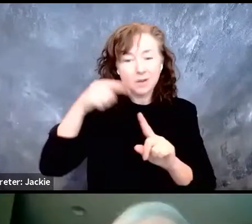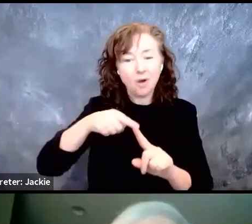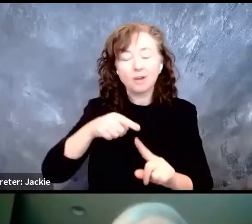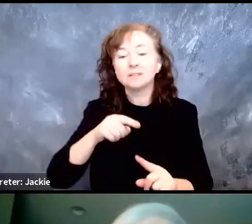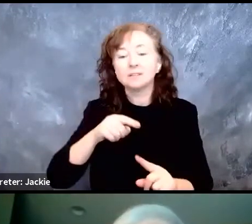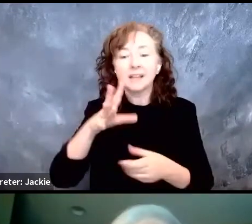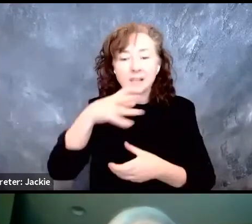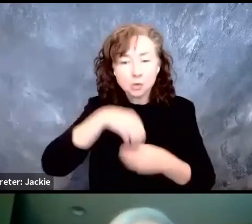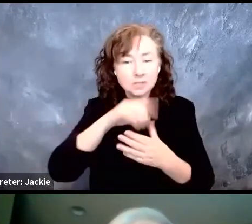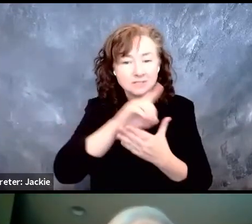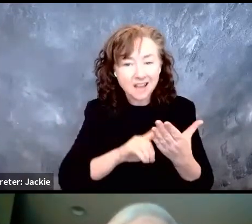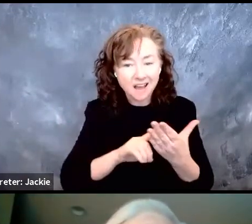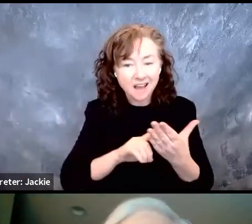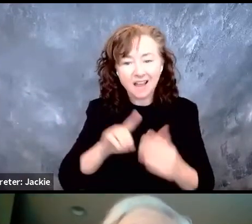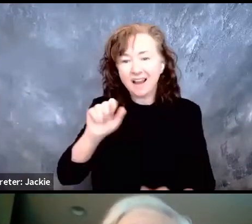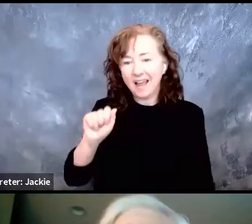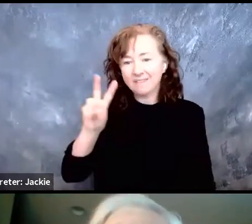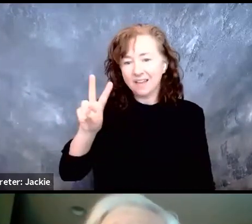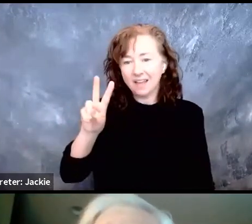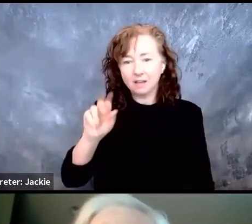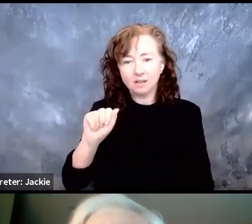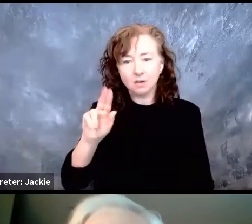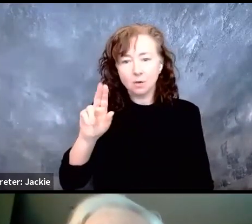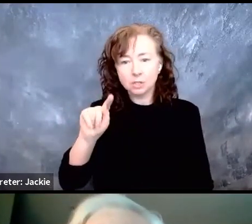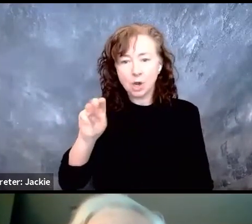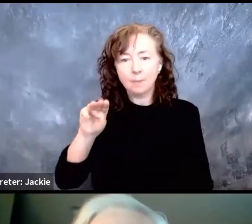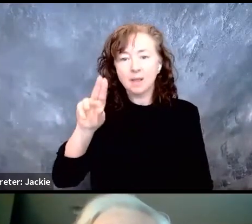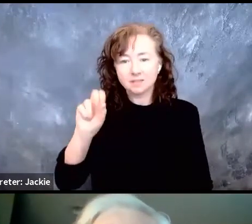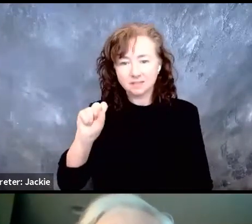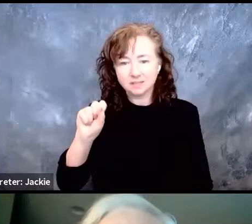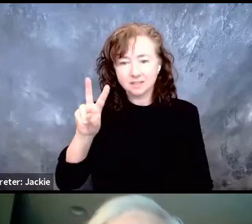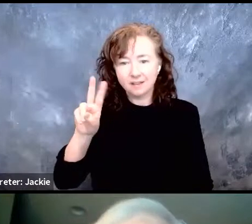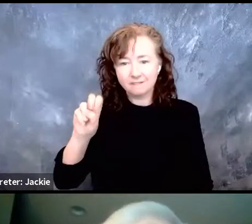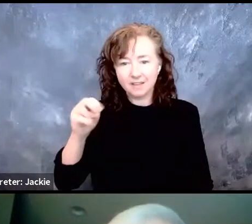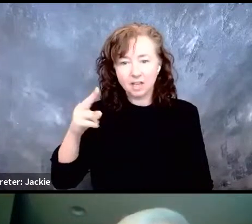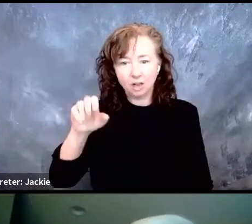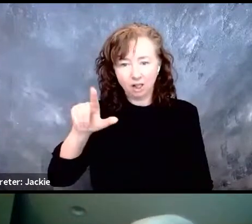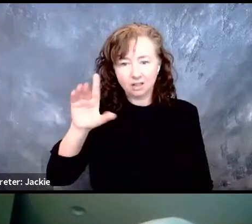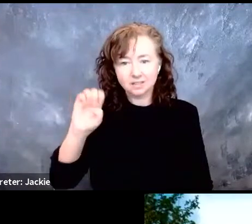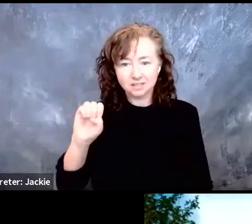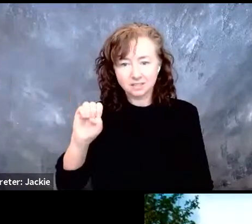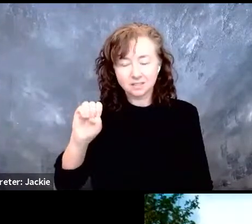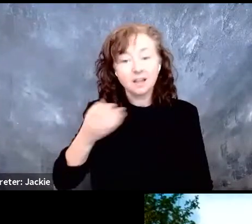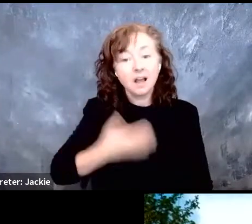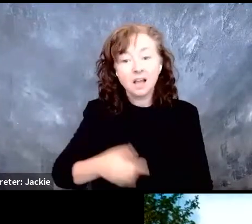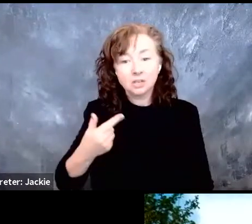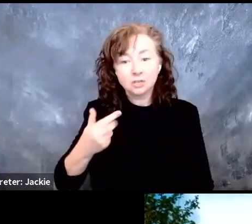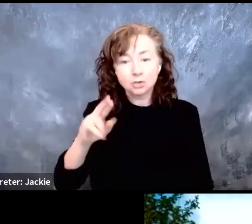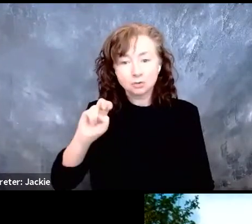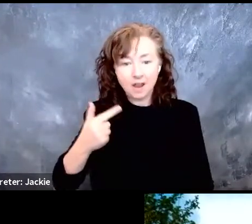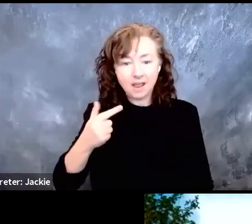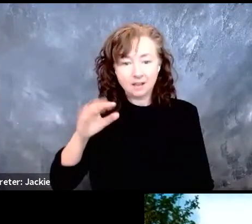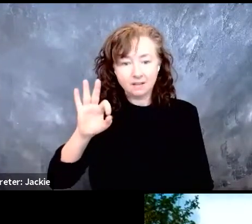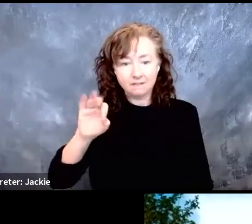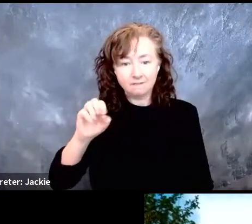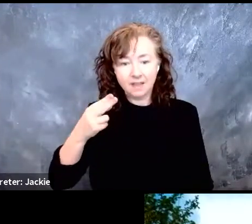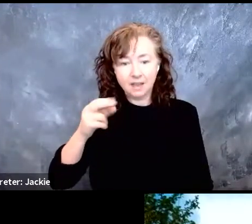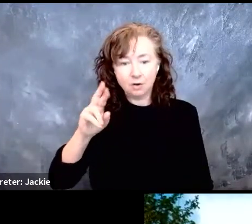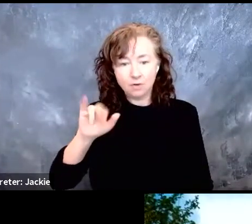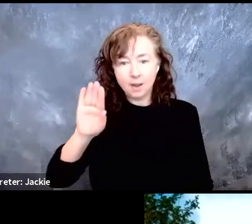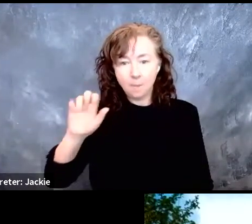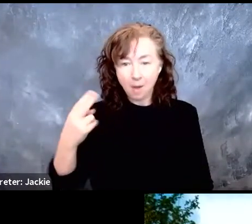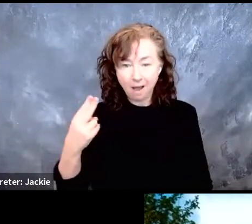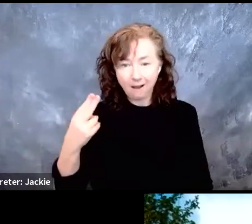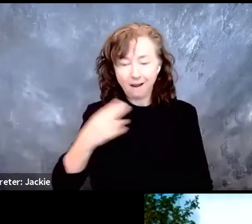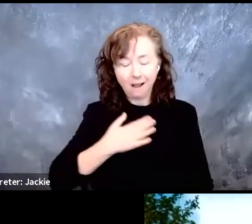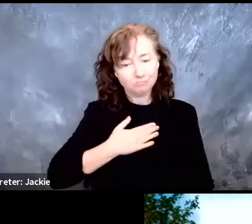of Autonomous Vehicles. I'm Greg Furrybach, and I am honored to be the chairman of the U.S. Access Board.